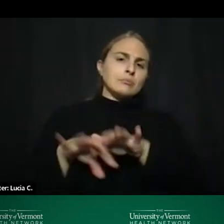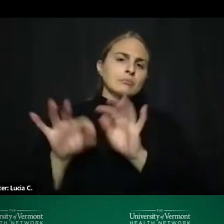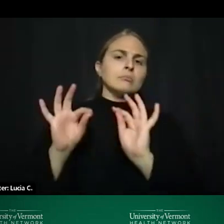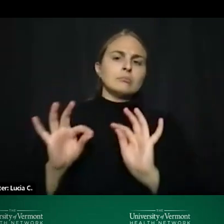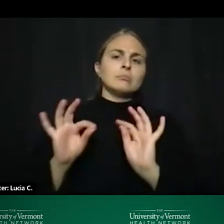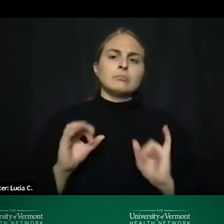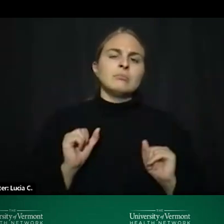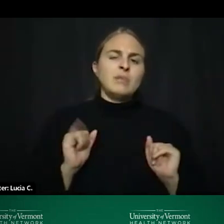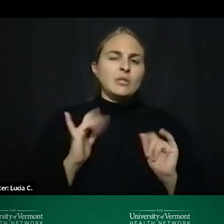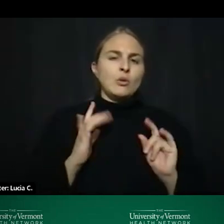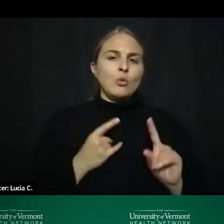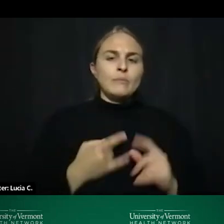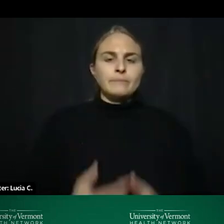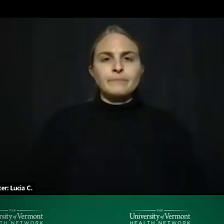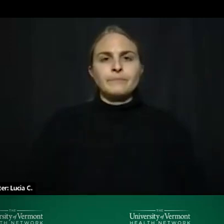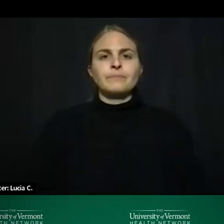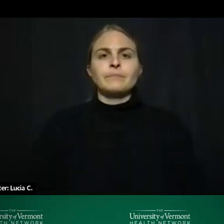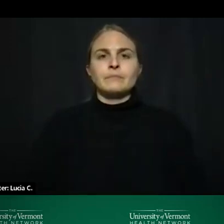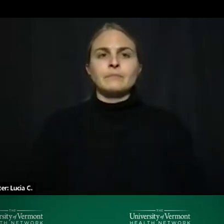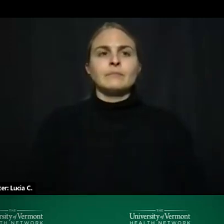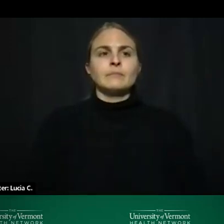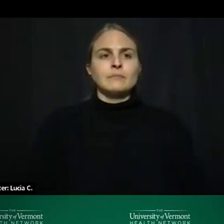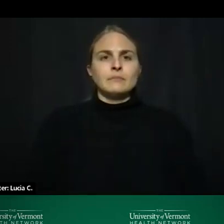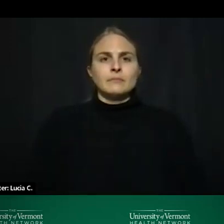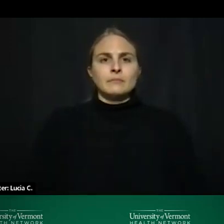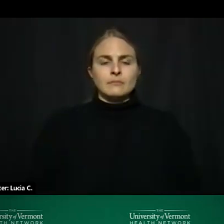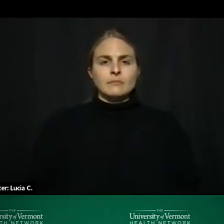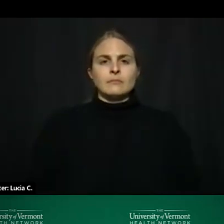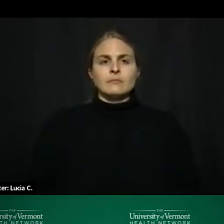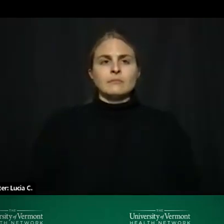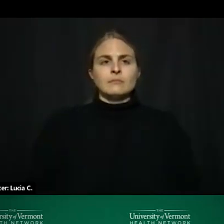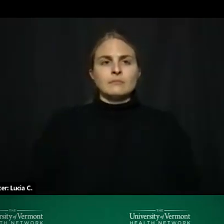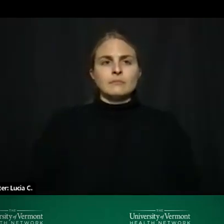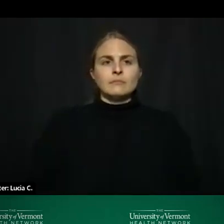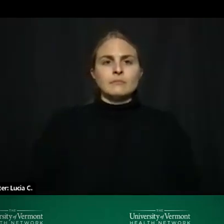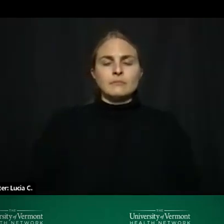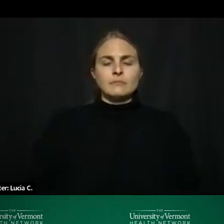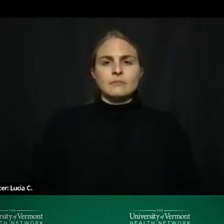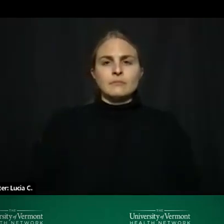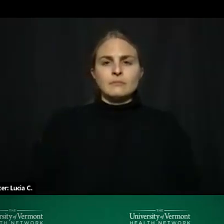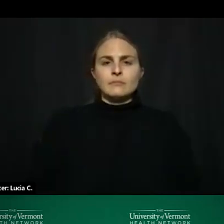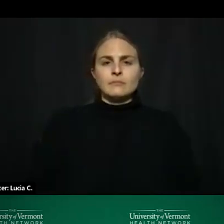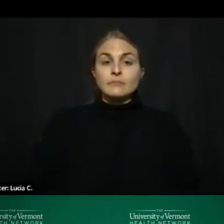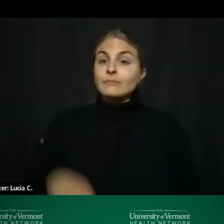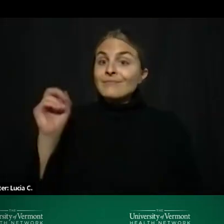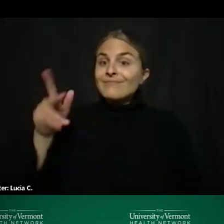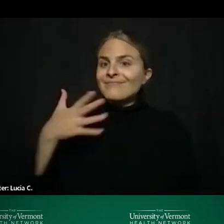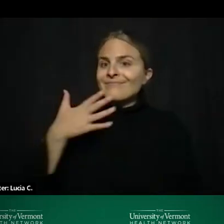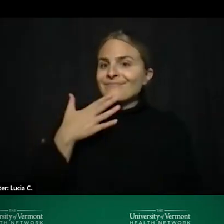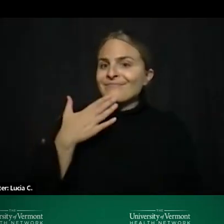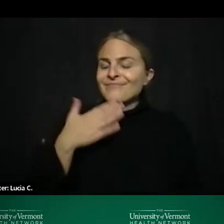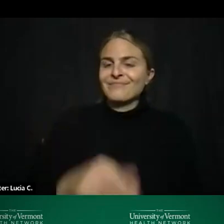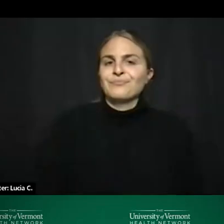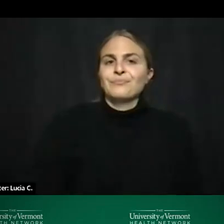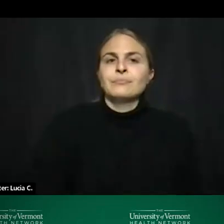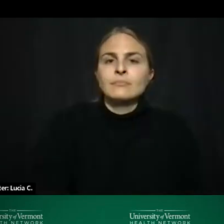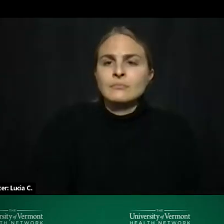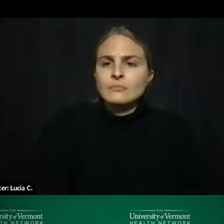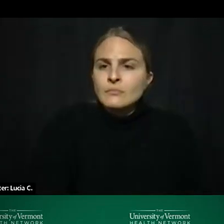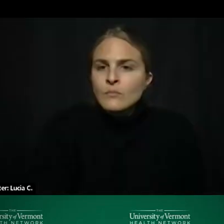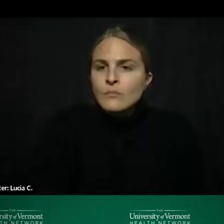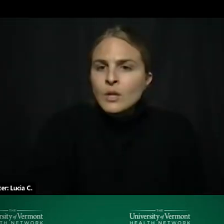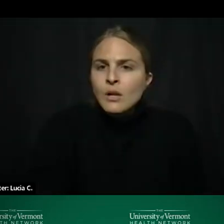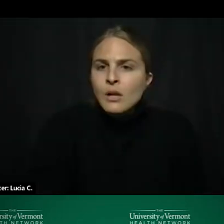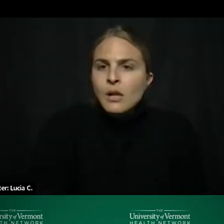much smoother process okay thank you um